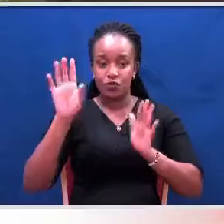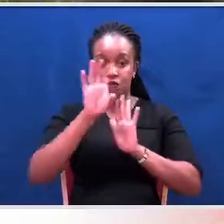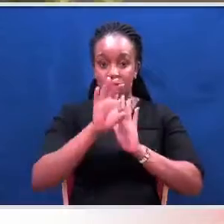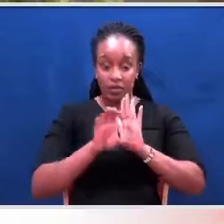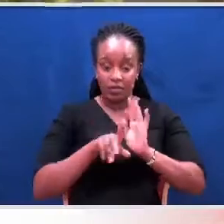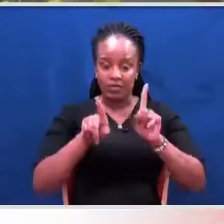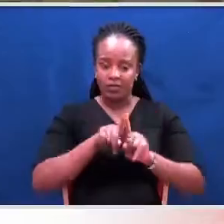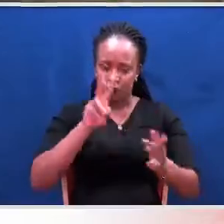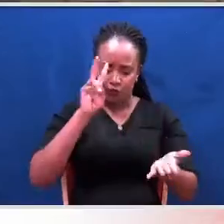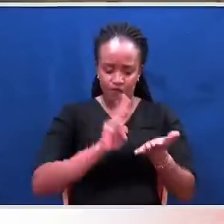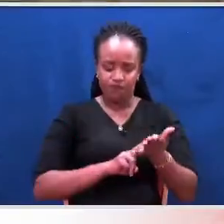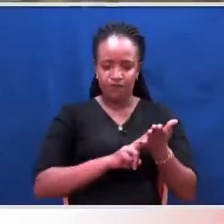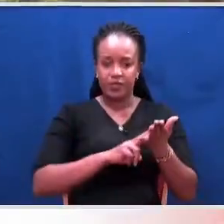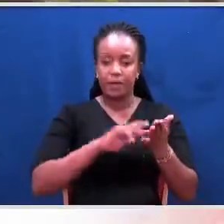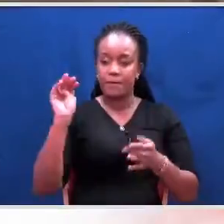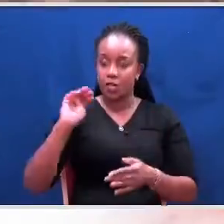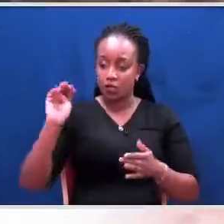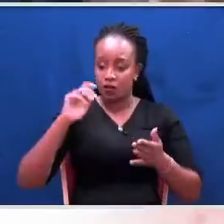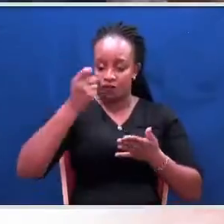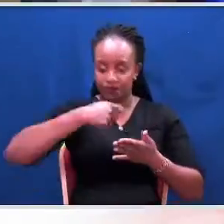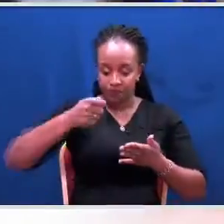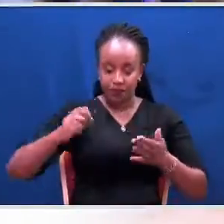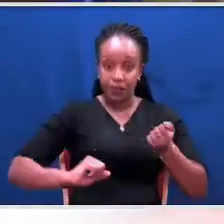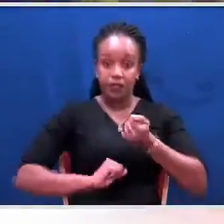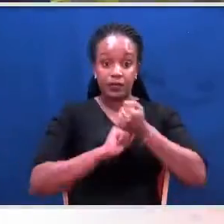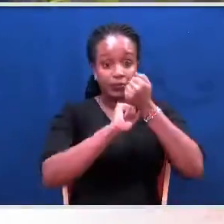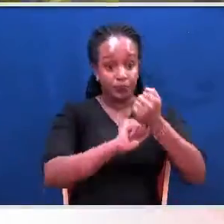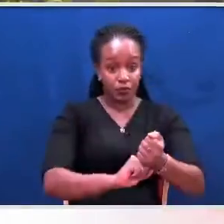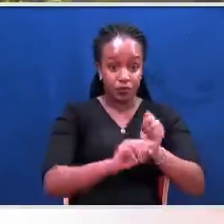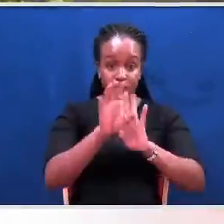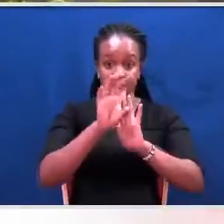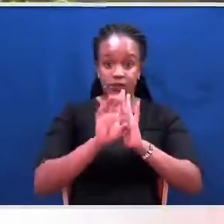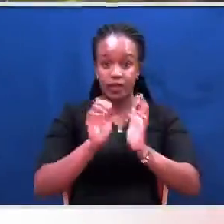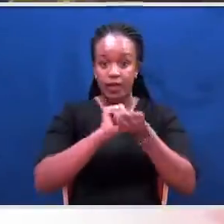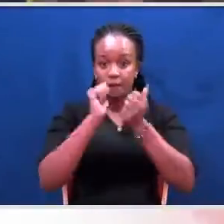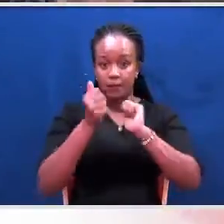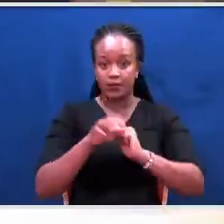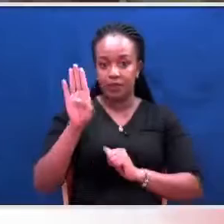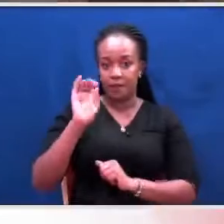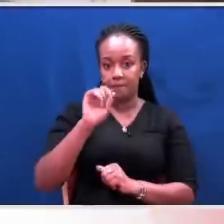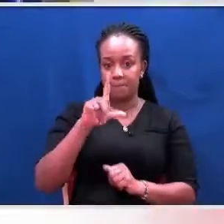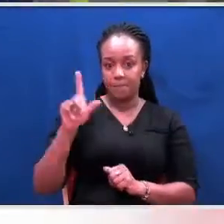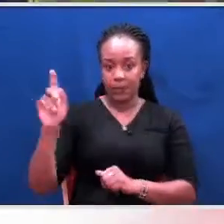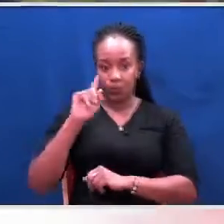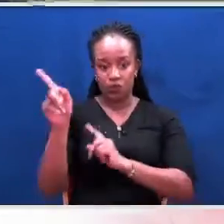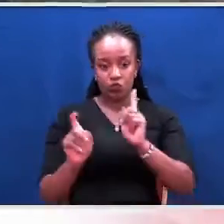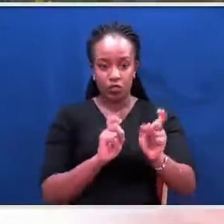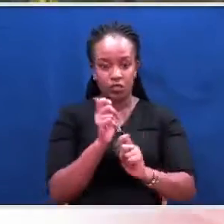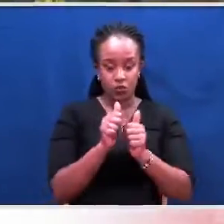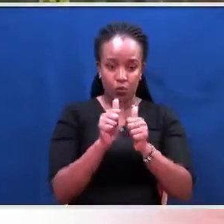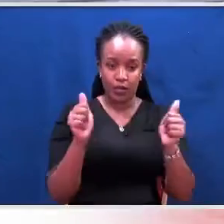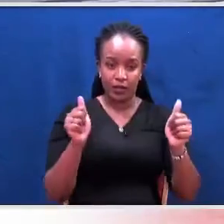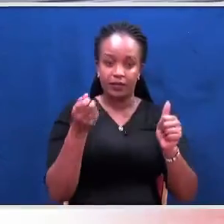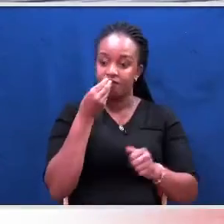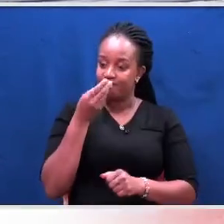of signatures collected in support for the constitution amendment bill also surfaced. The